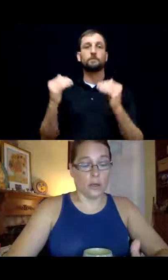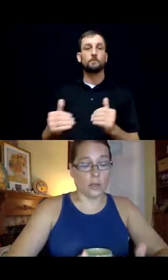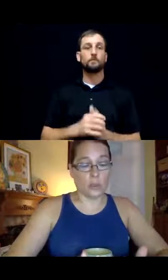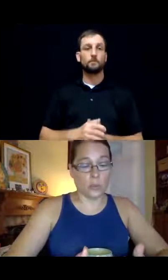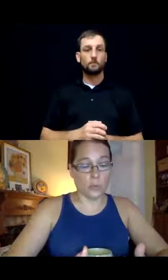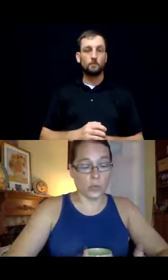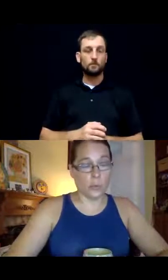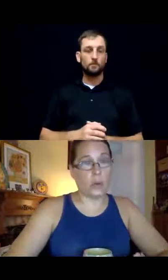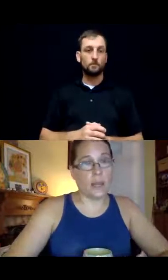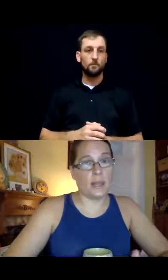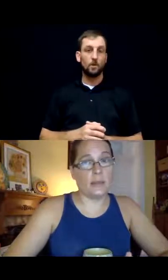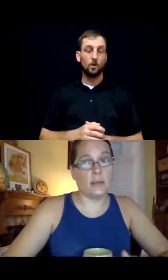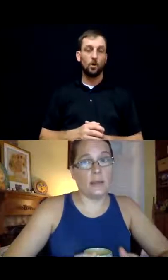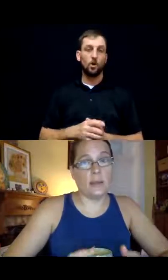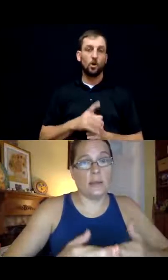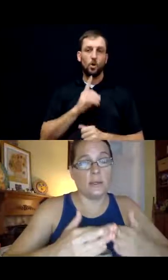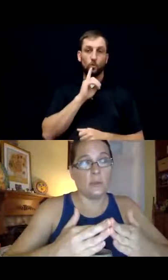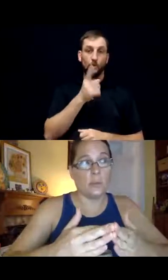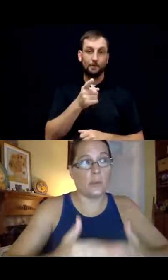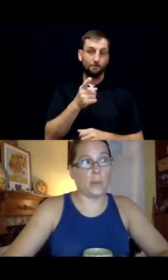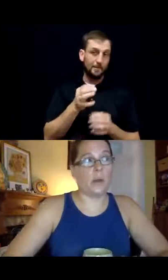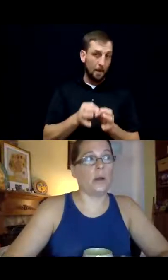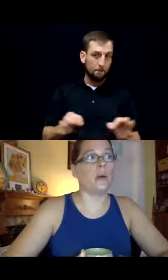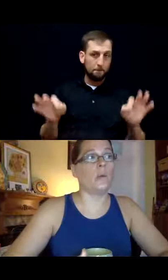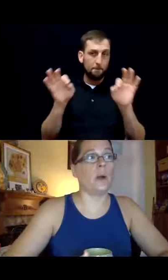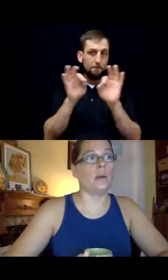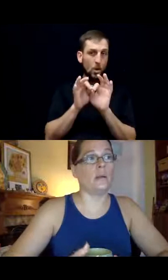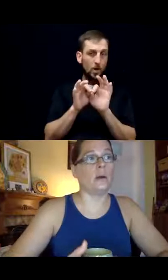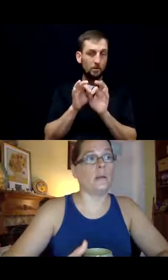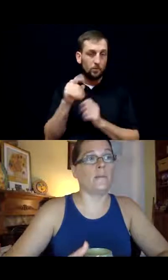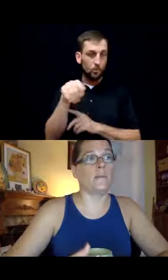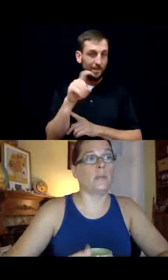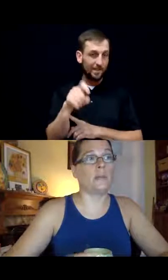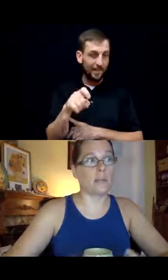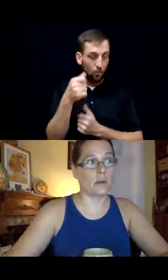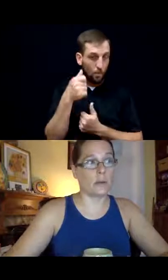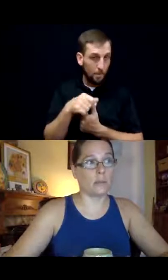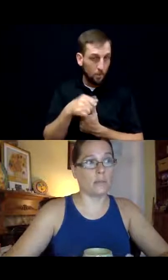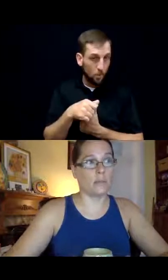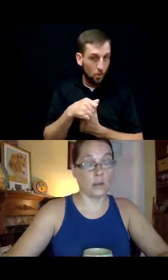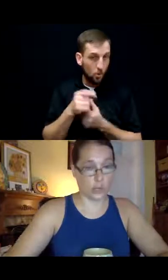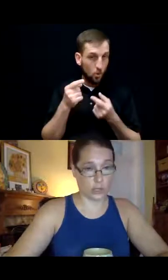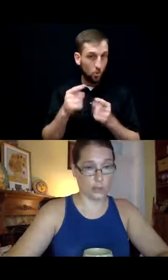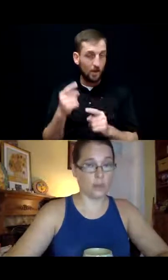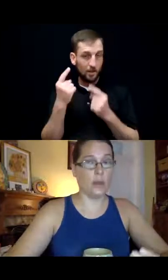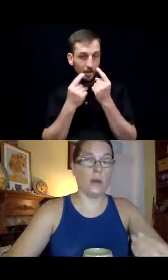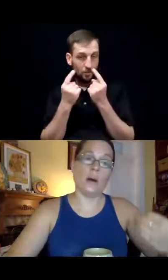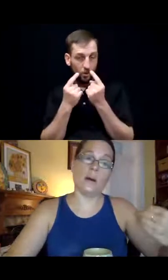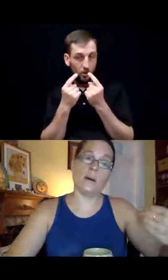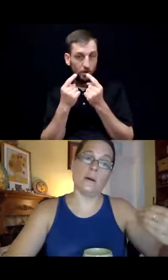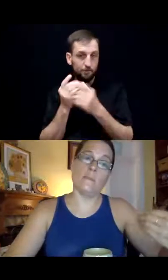So some really important things that, that need to be remembered when, um, considering interdictions.